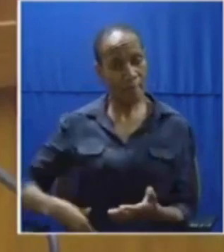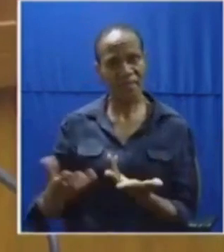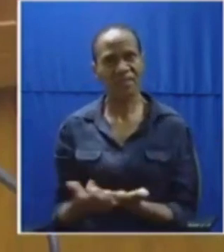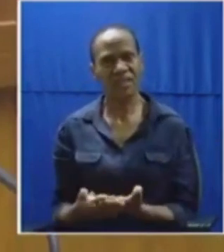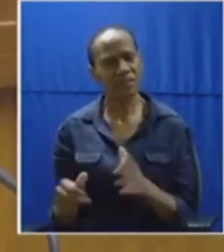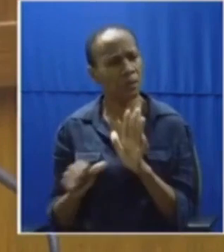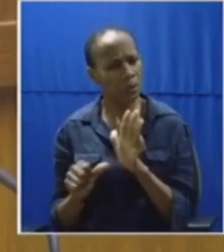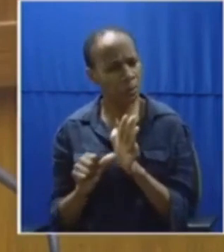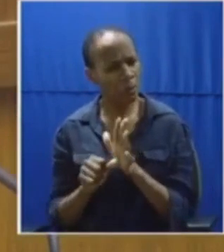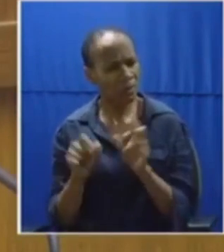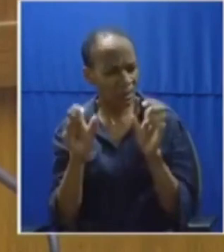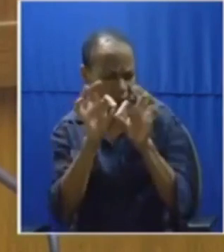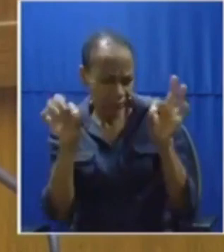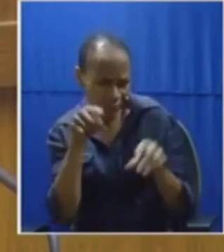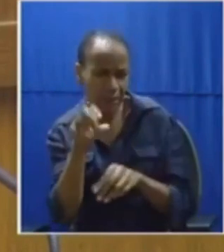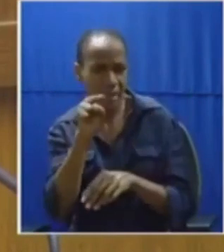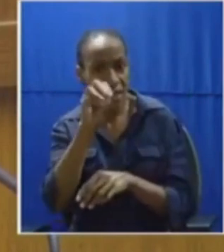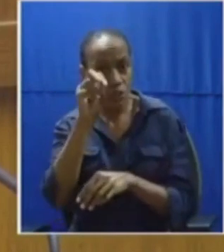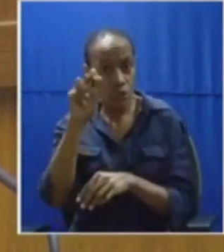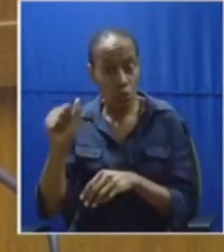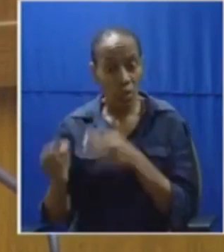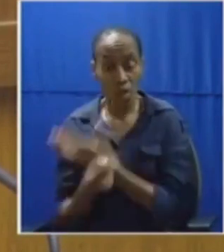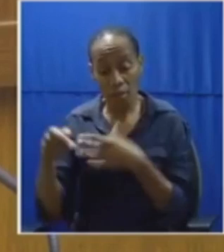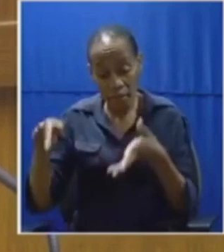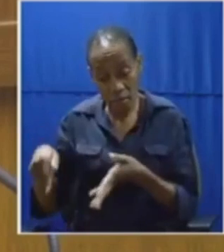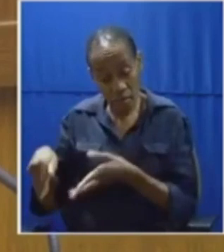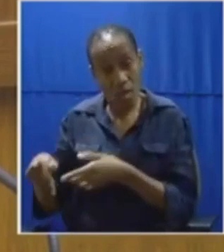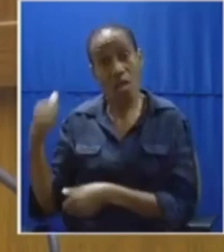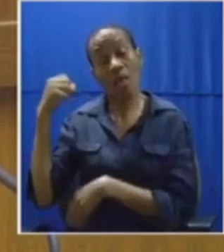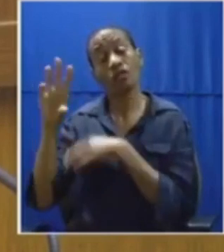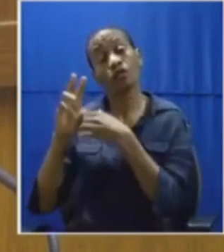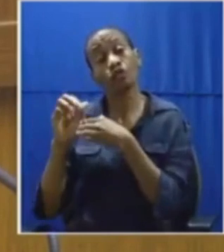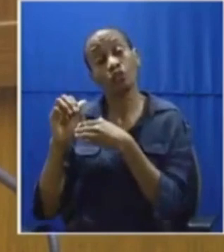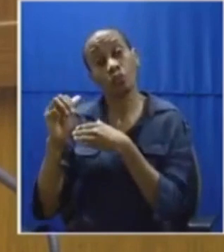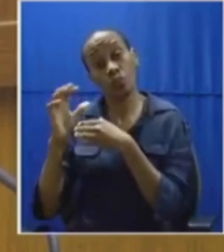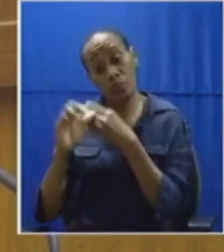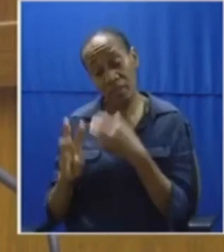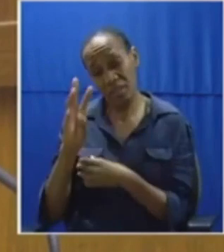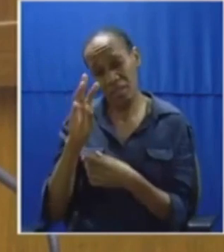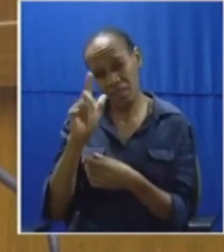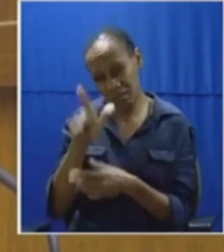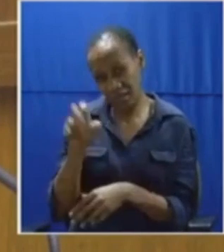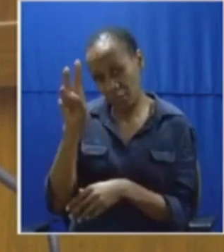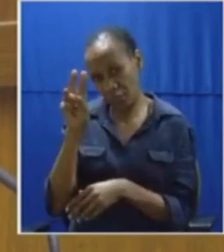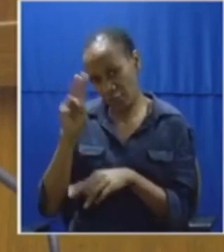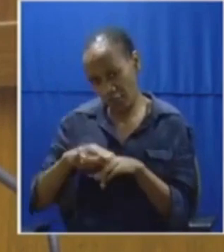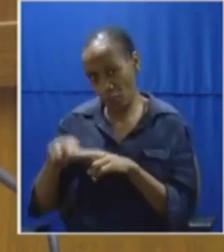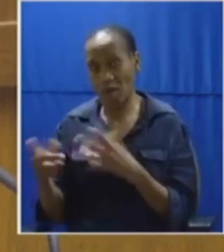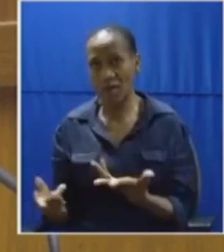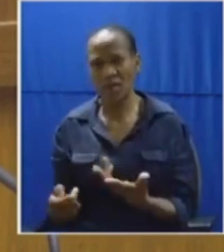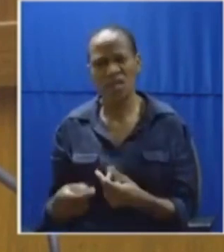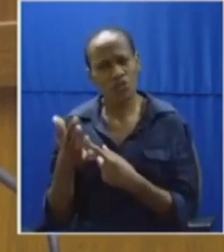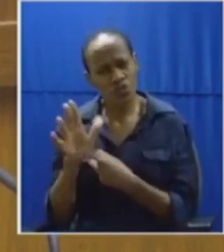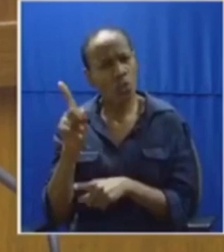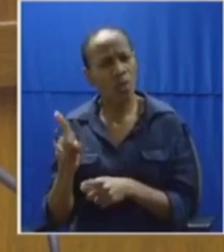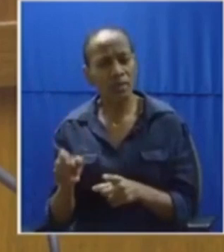part of the state of the nation address delivered here on the 7th of February 2019 lacked originality and made